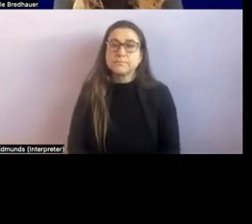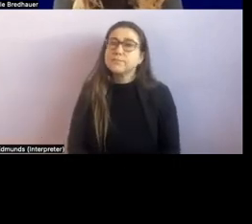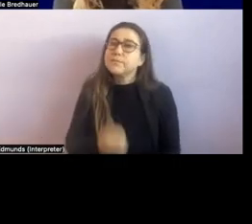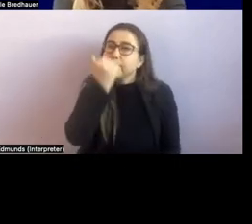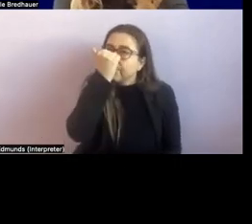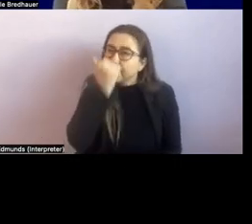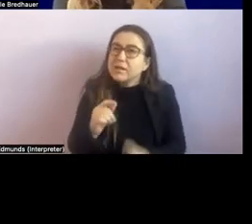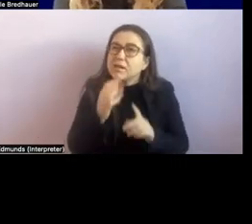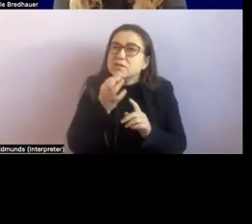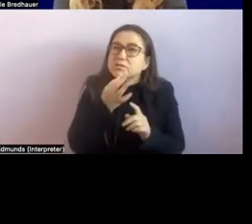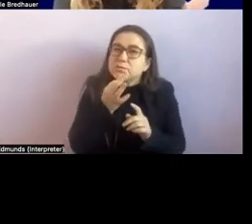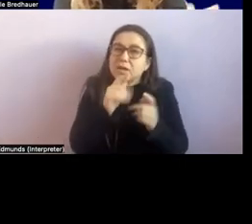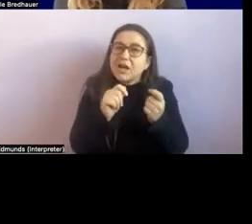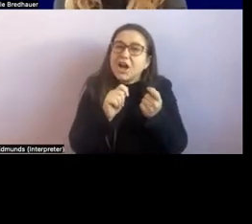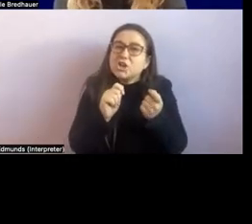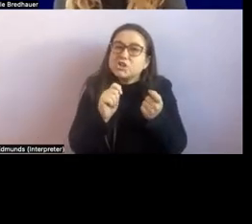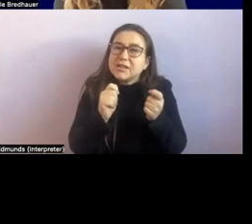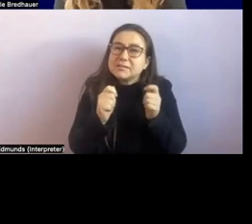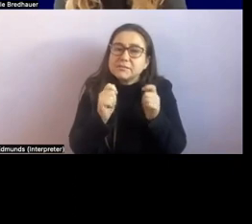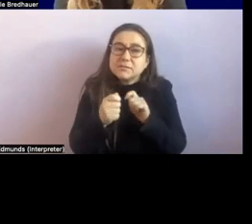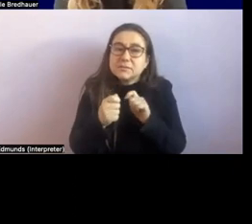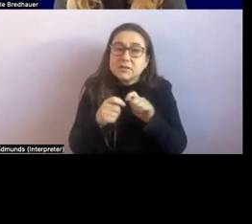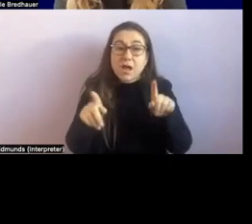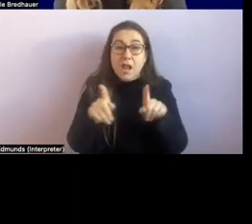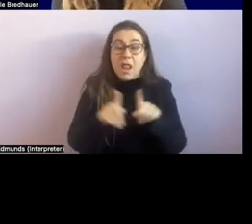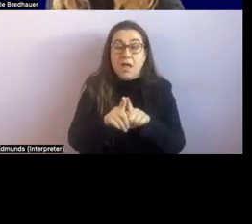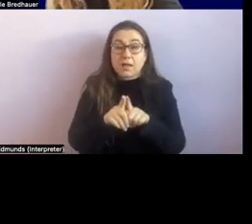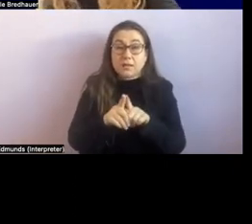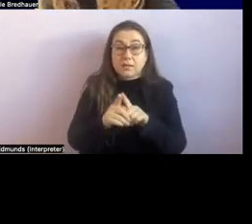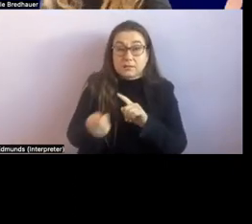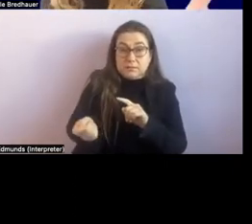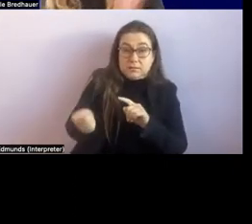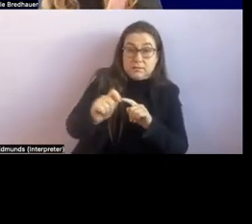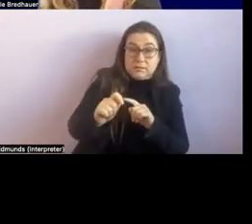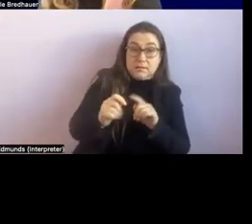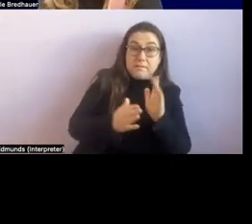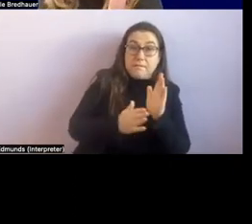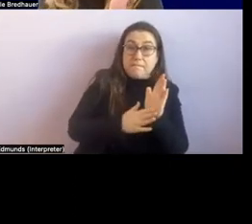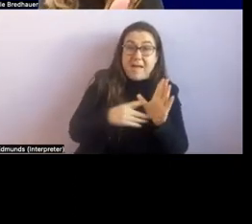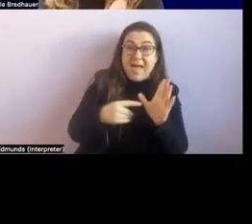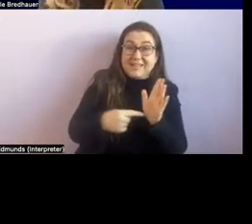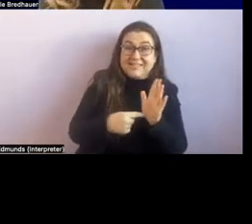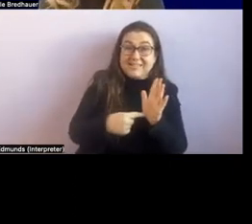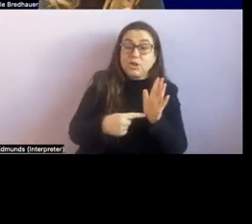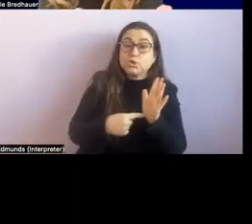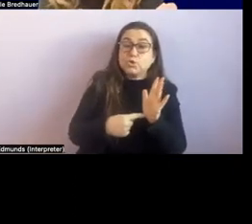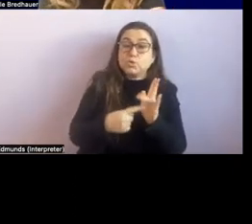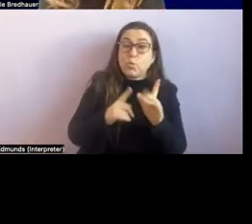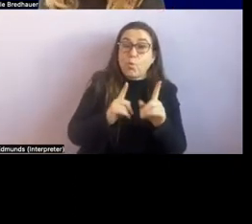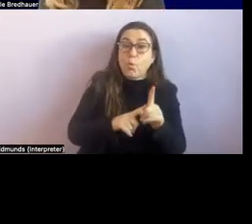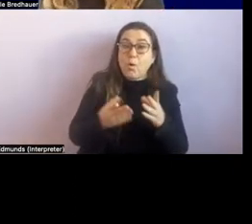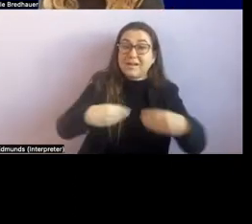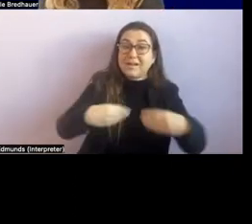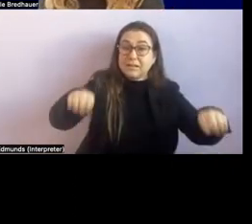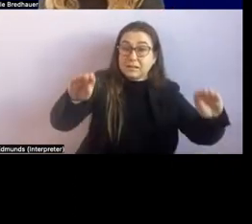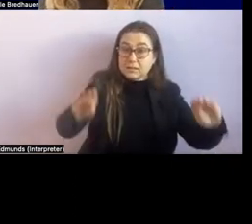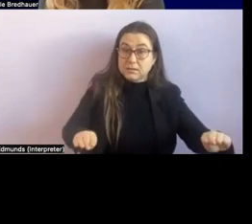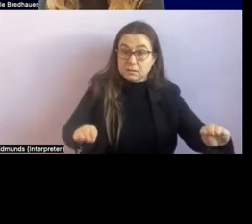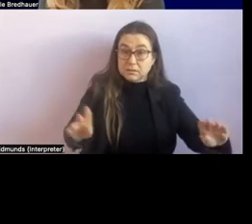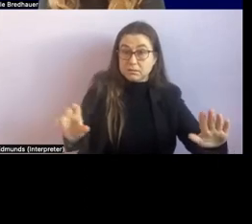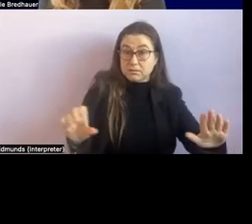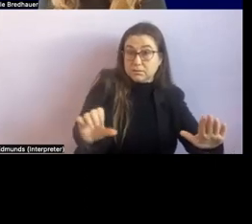the mat with the toys there's a little mat with the toys and we've pulled that right up to be adjacent